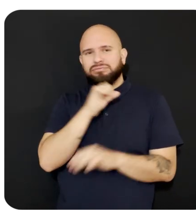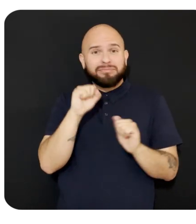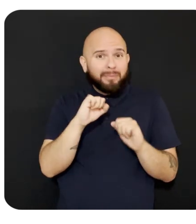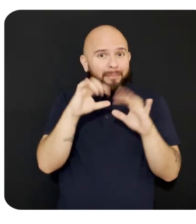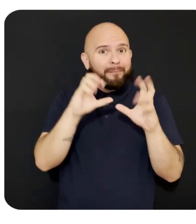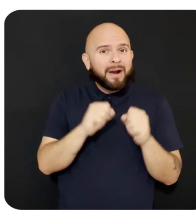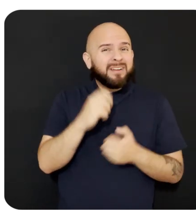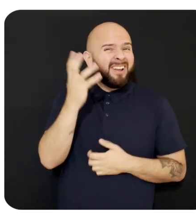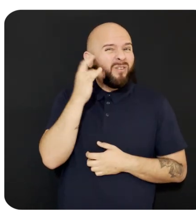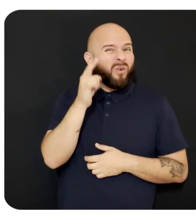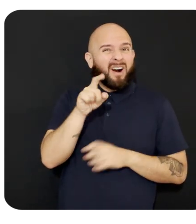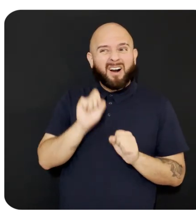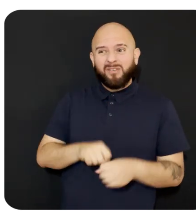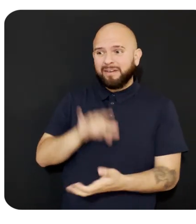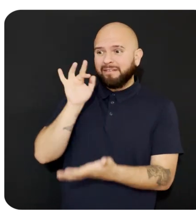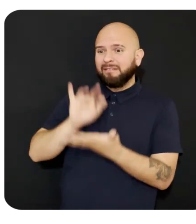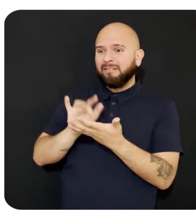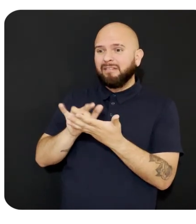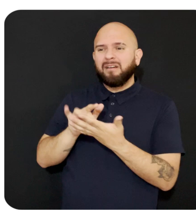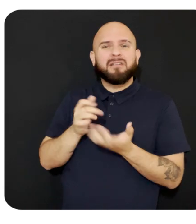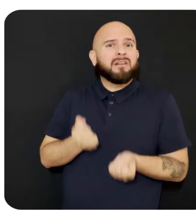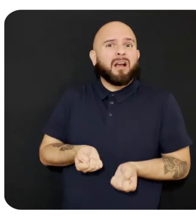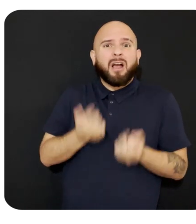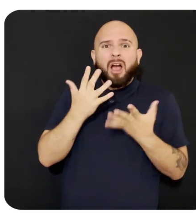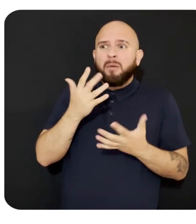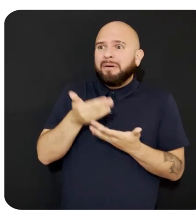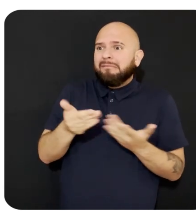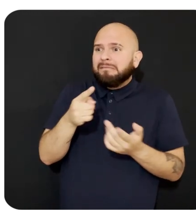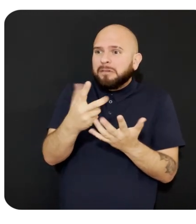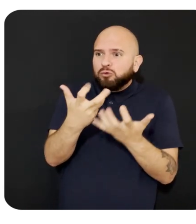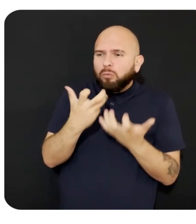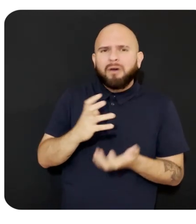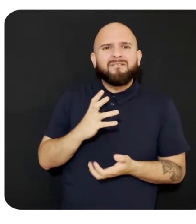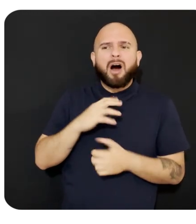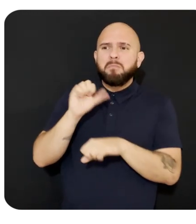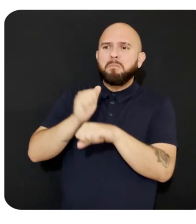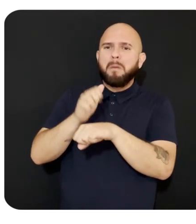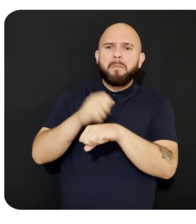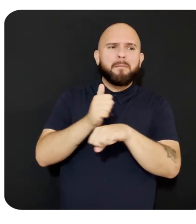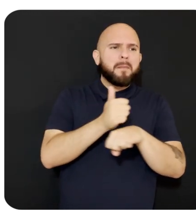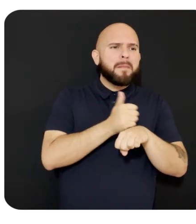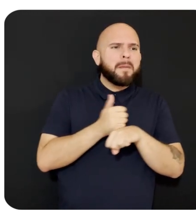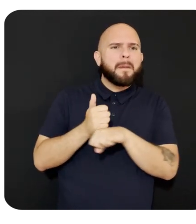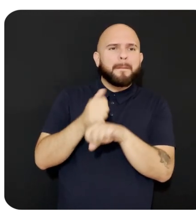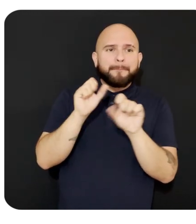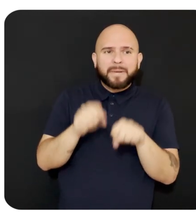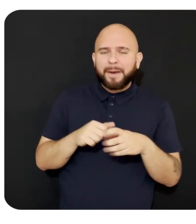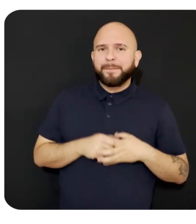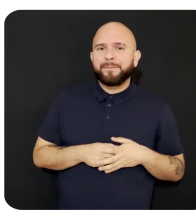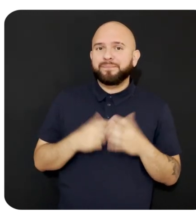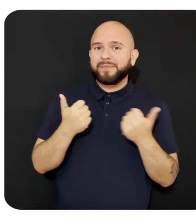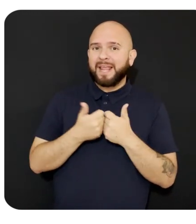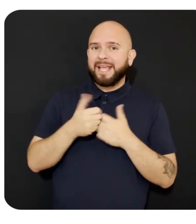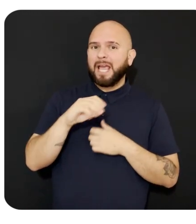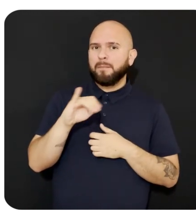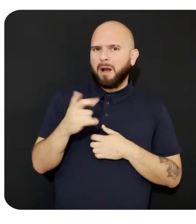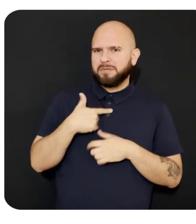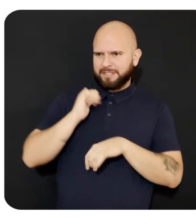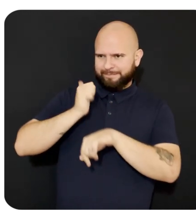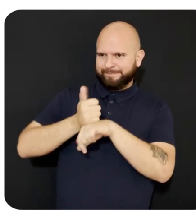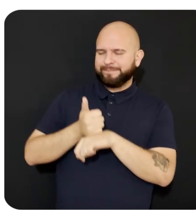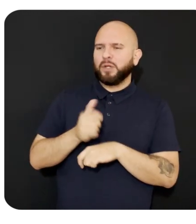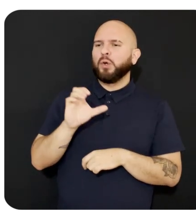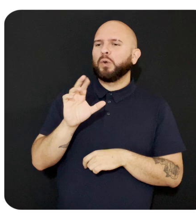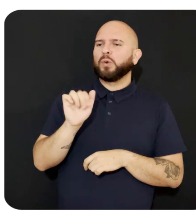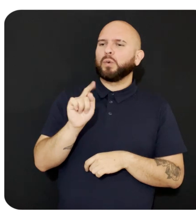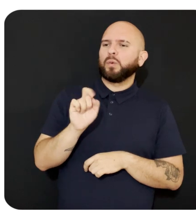you to selectively create any number of objects wherever you want. After creating a game object called Crate Spawn, we will go